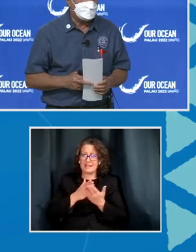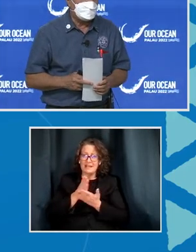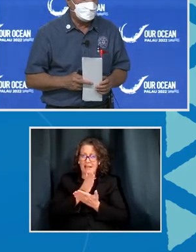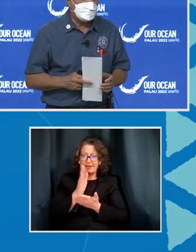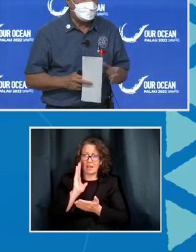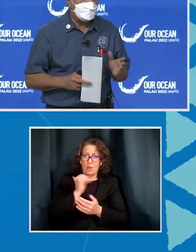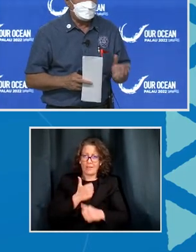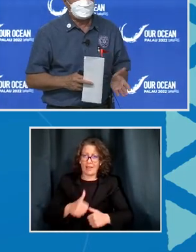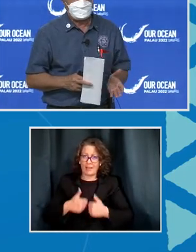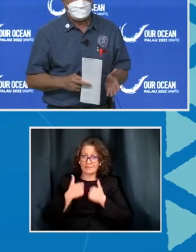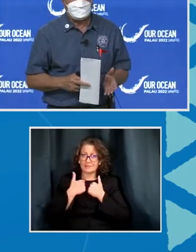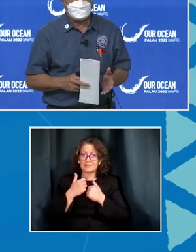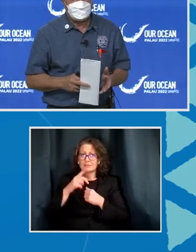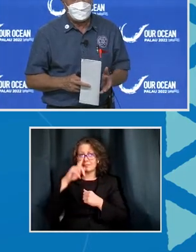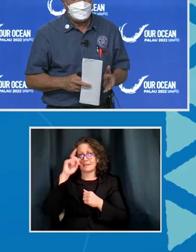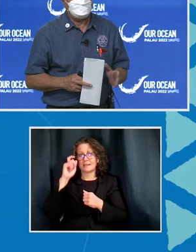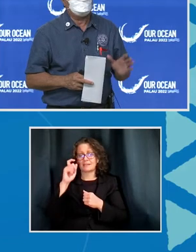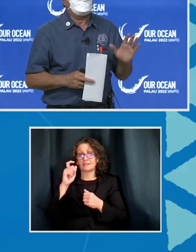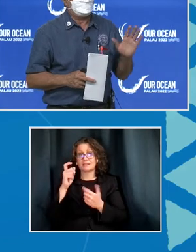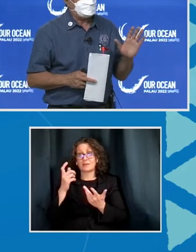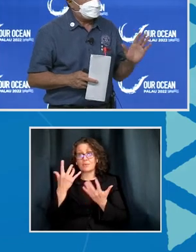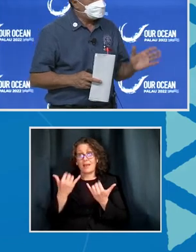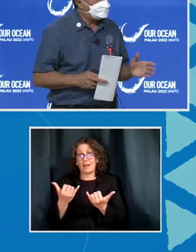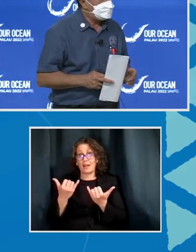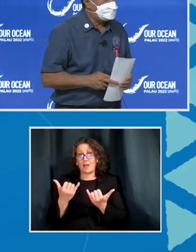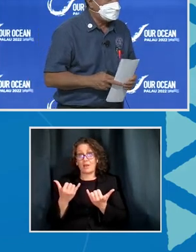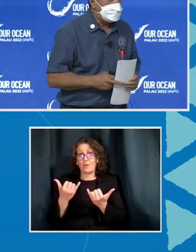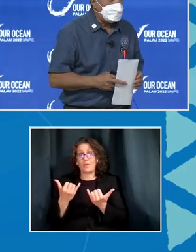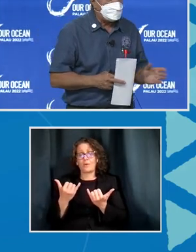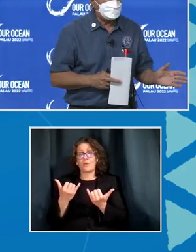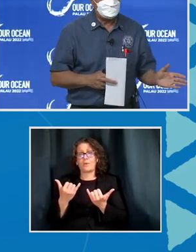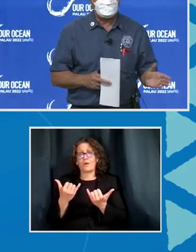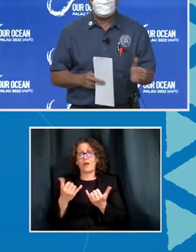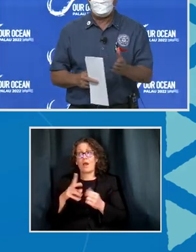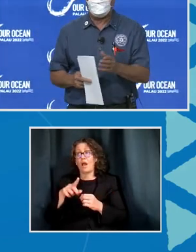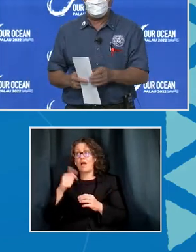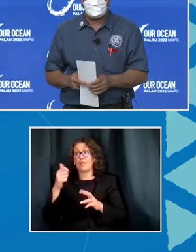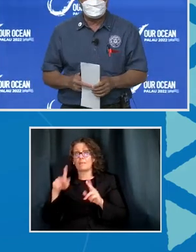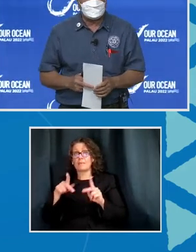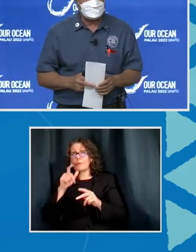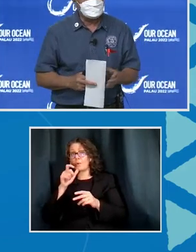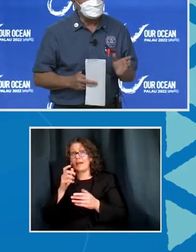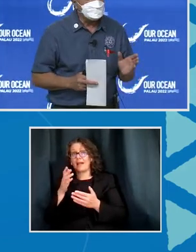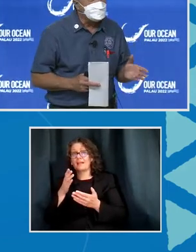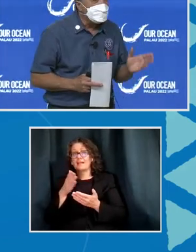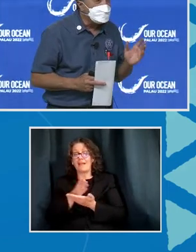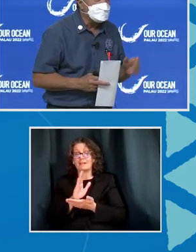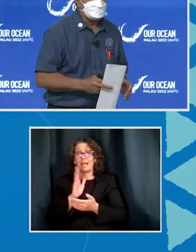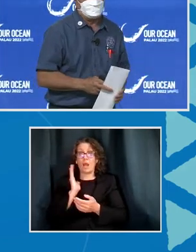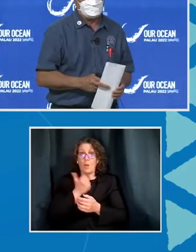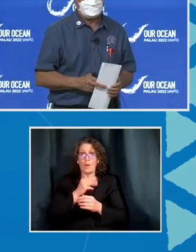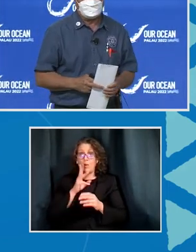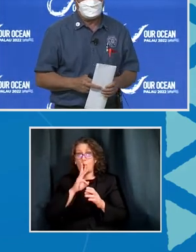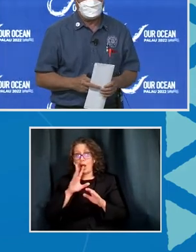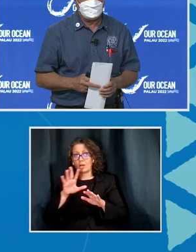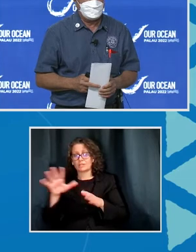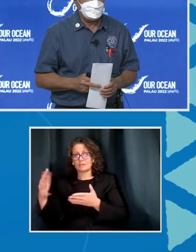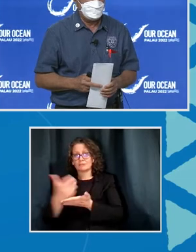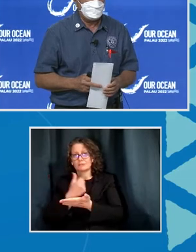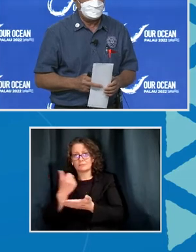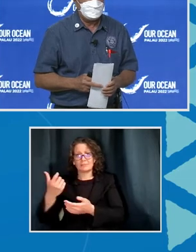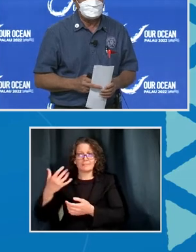Because at this stage, there are other people who are navigating our waters and reaping the benefits